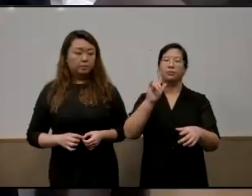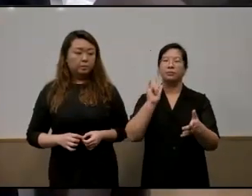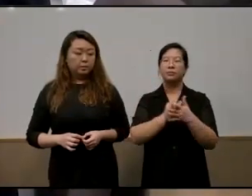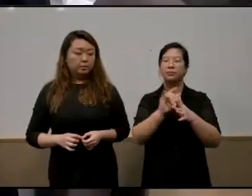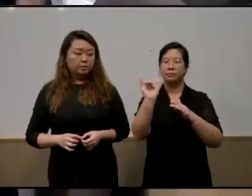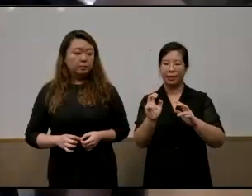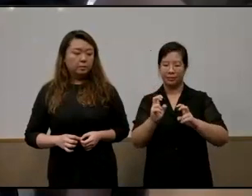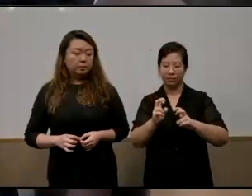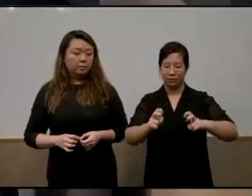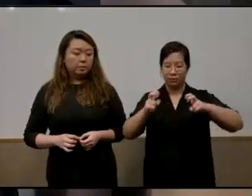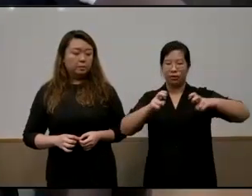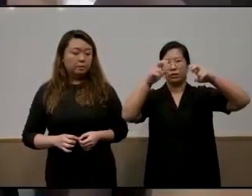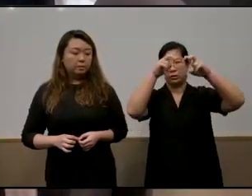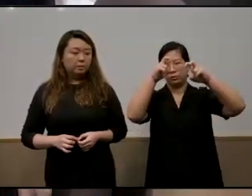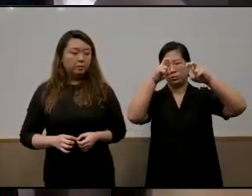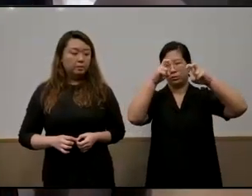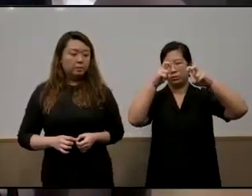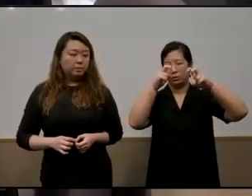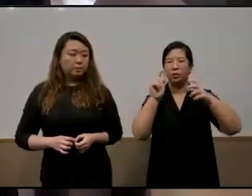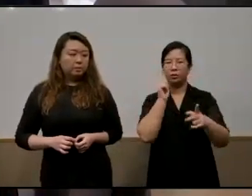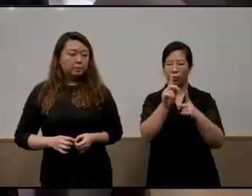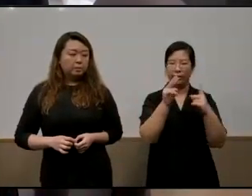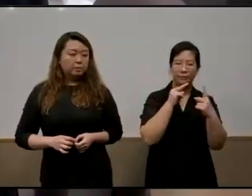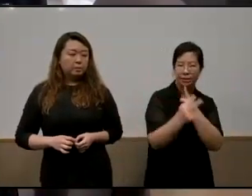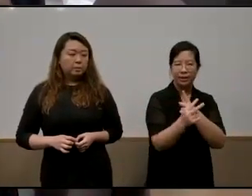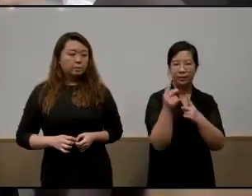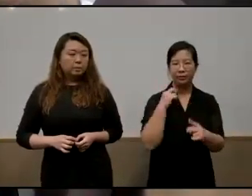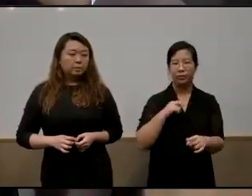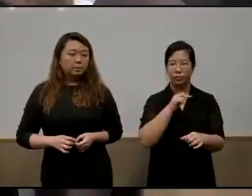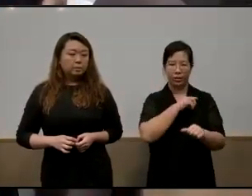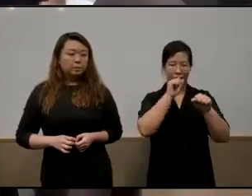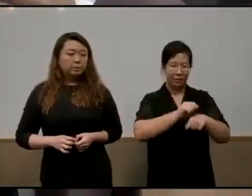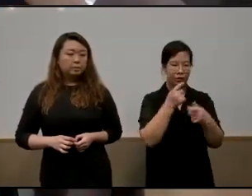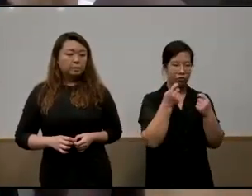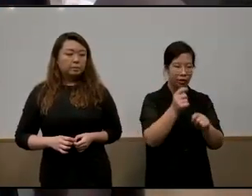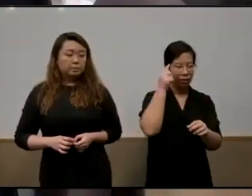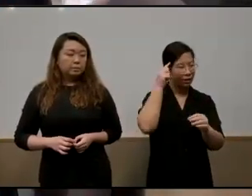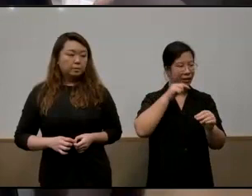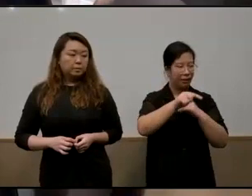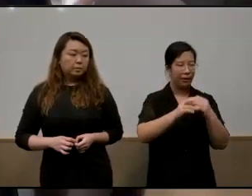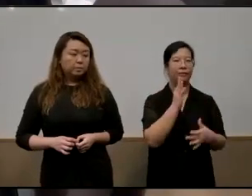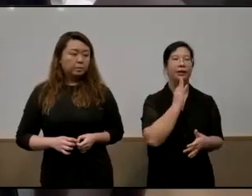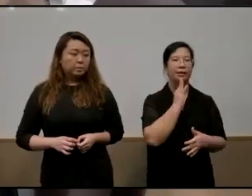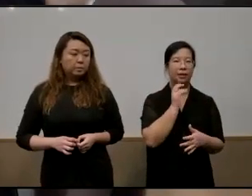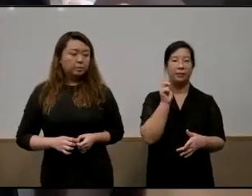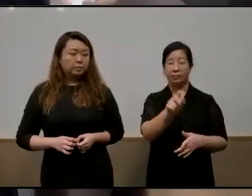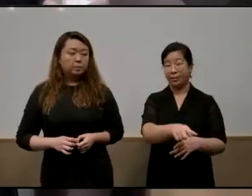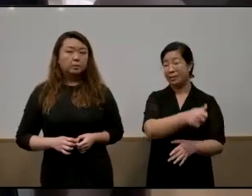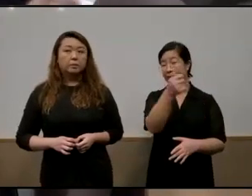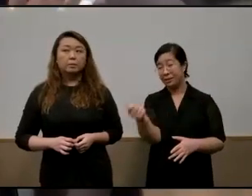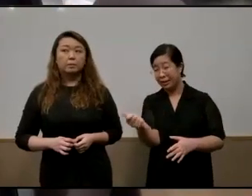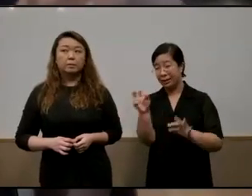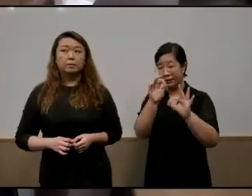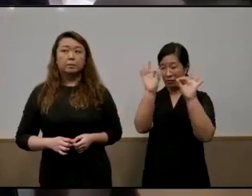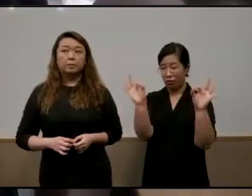it's one it's perhaps one lens through which we can try to think about fairness but another kind of frame